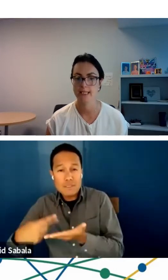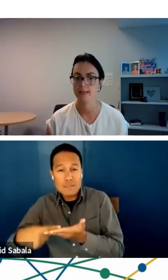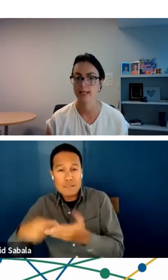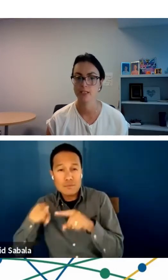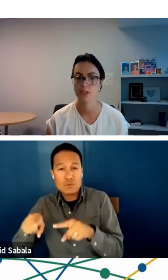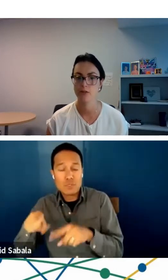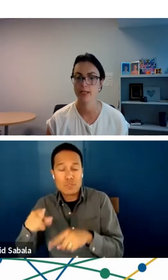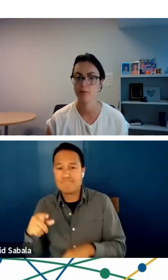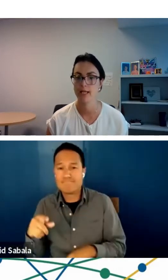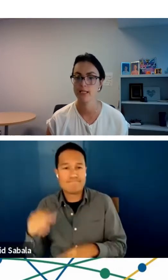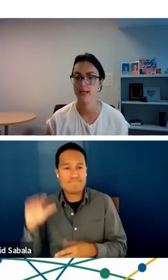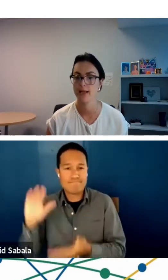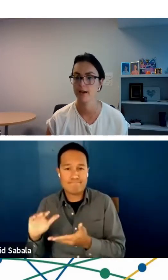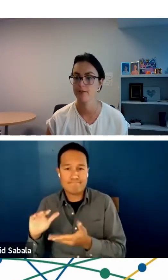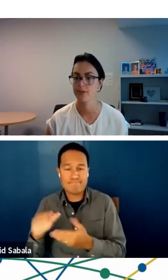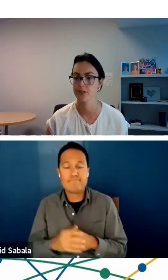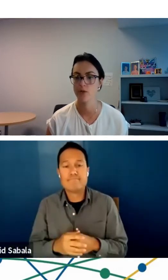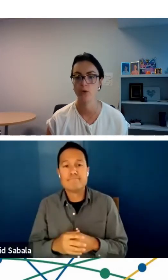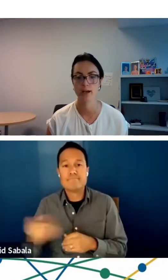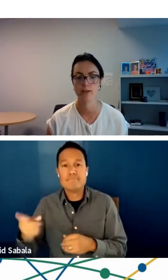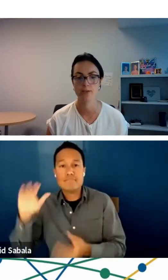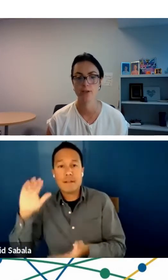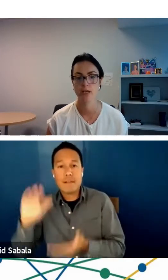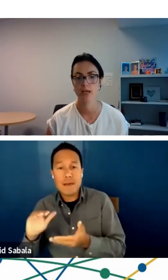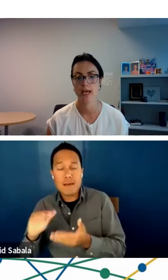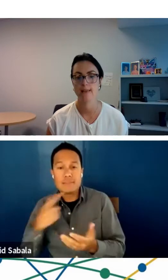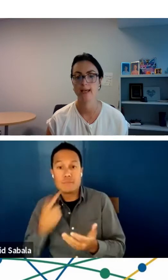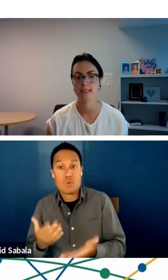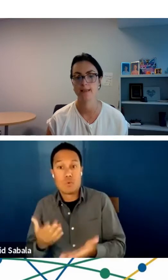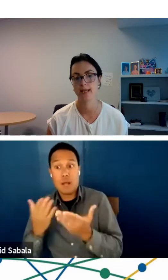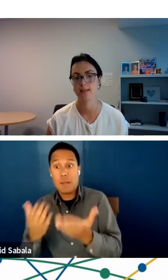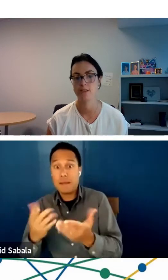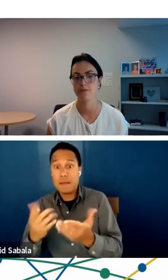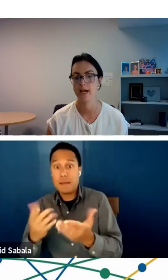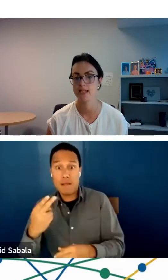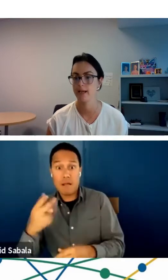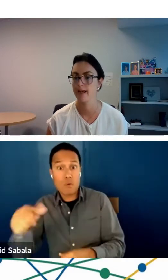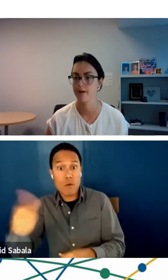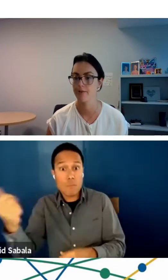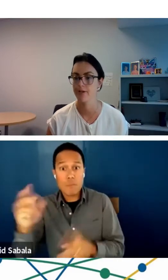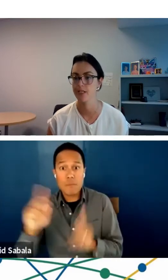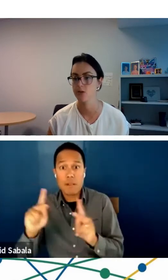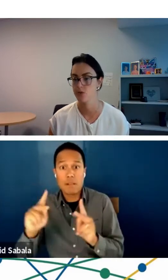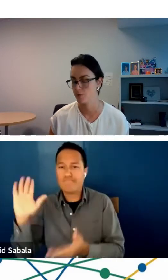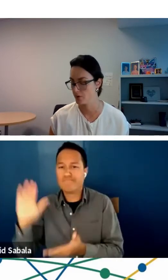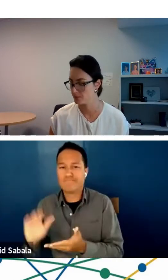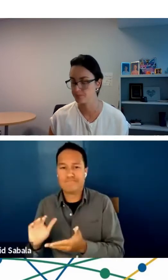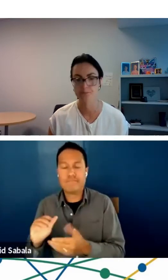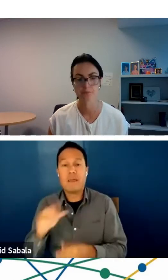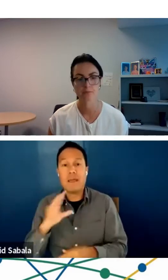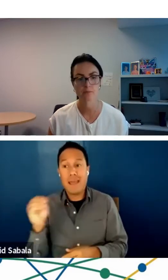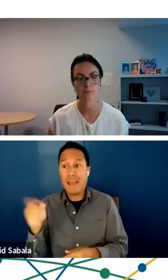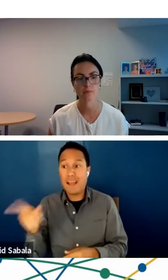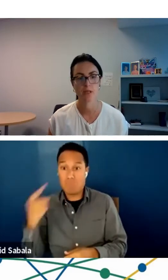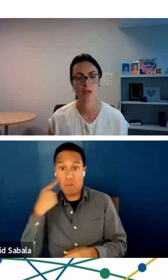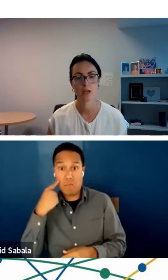less likely to recommend telehealth to someone else, and less likely to find telehealth very useful.